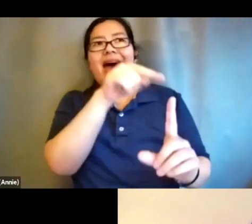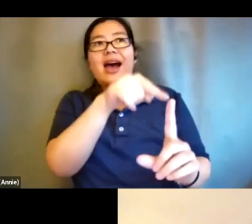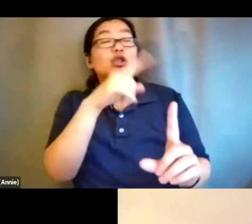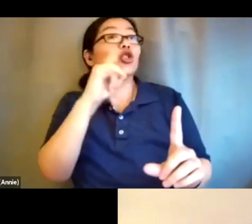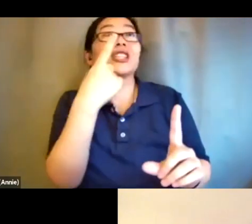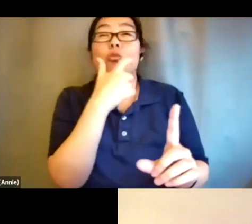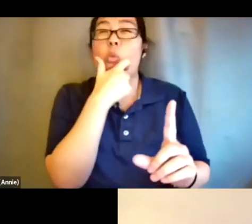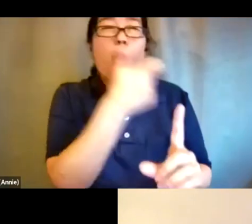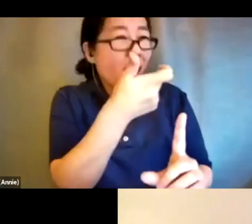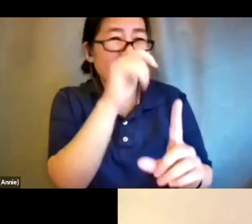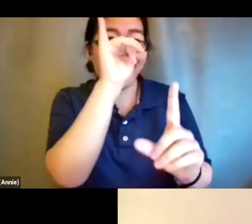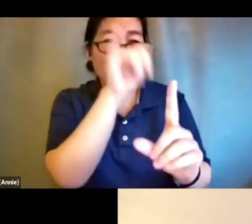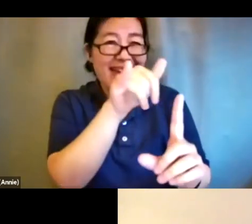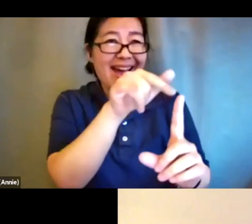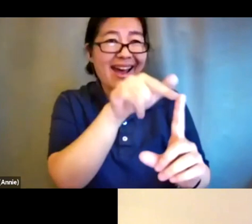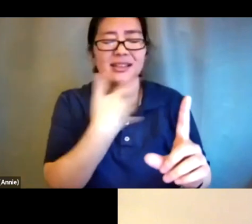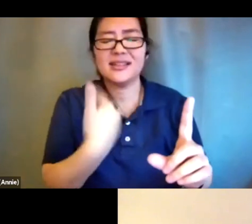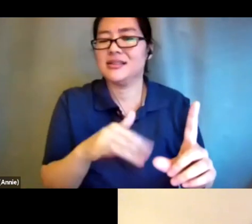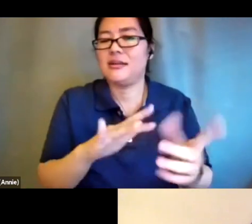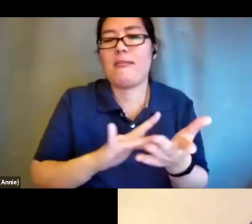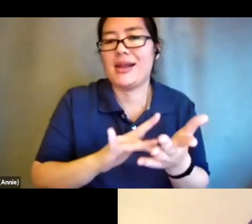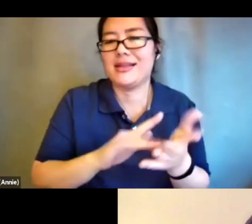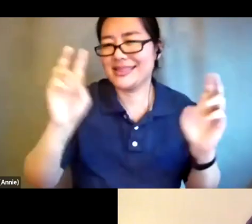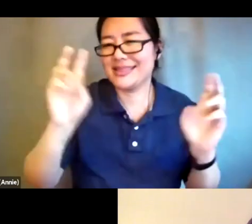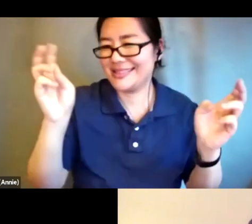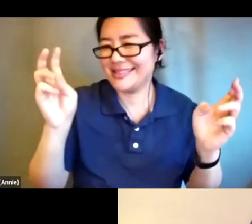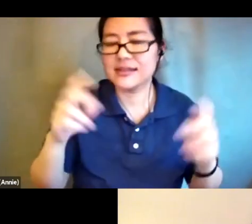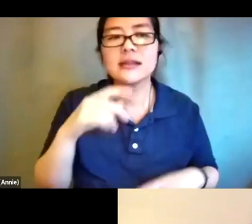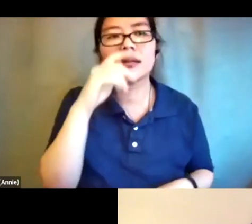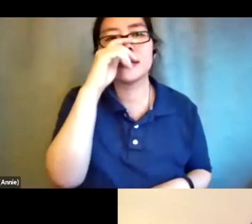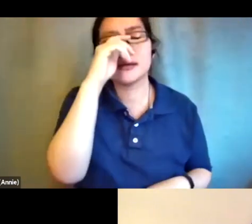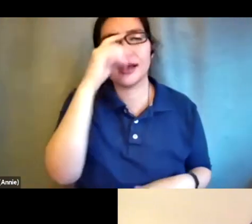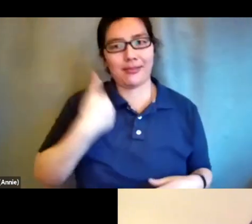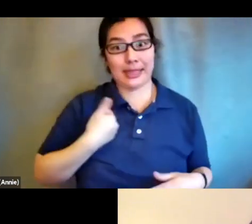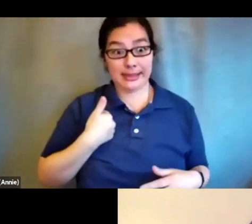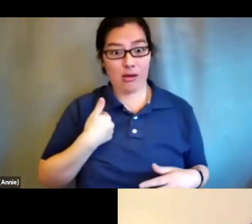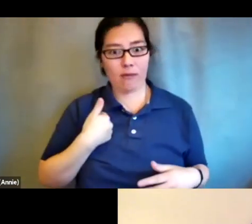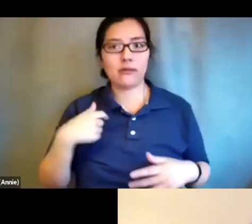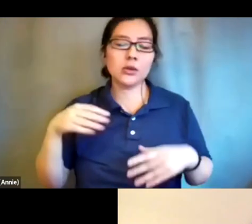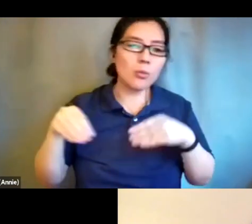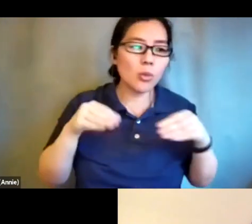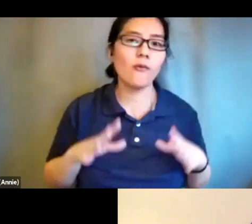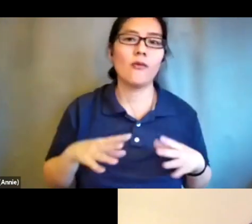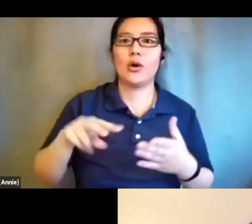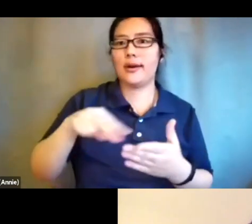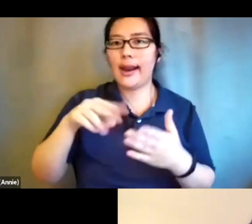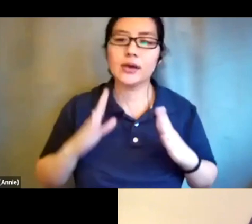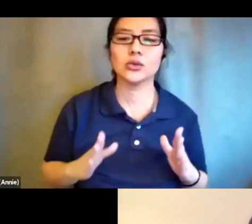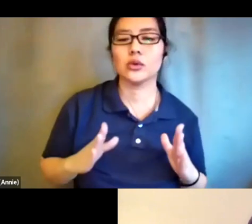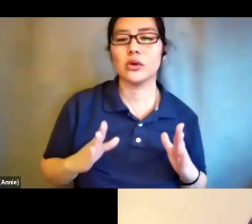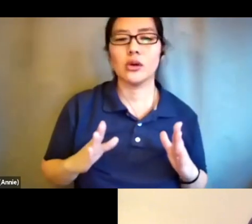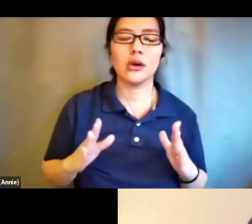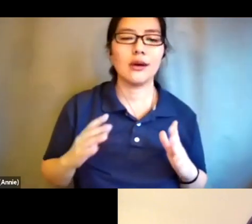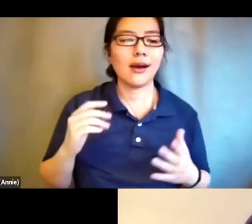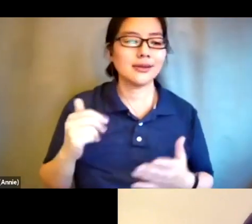then moving myself as a dancer as a performer as a mover um has helped me tap